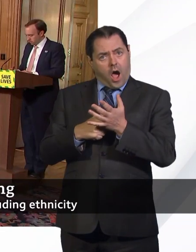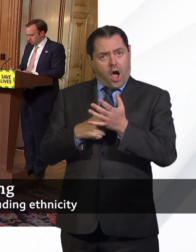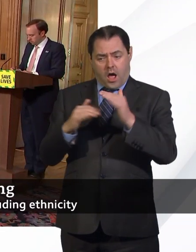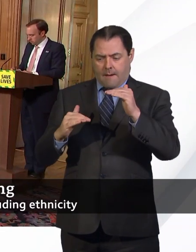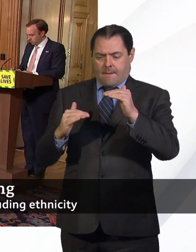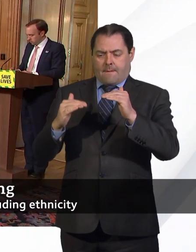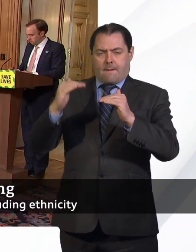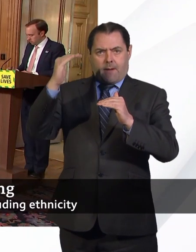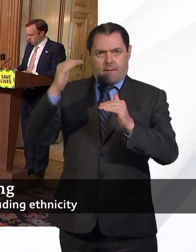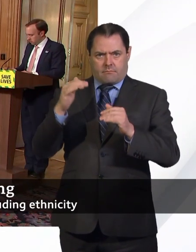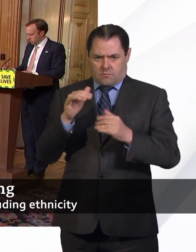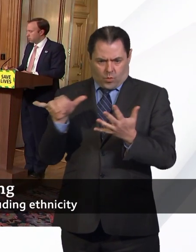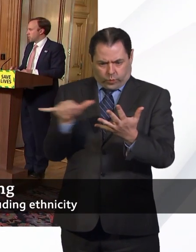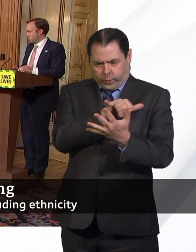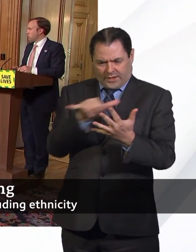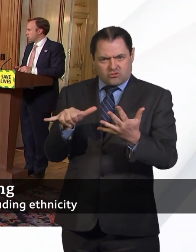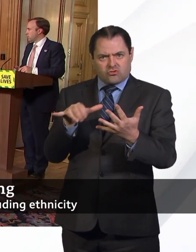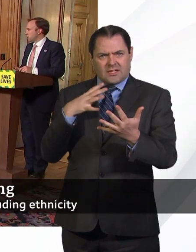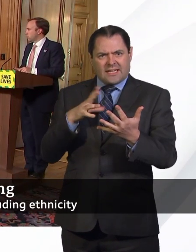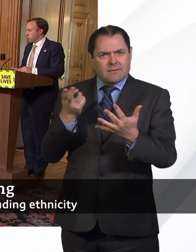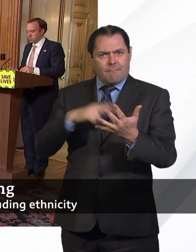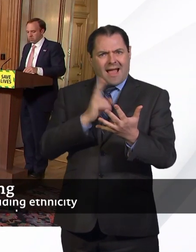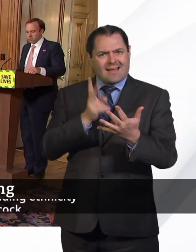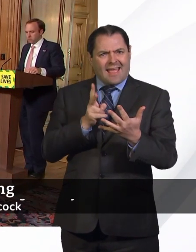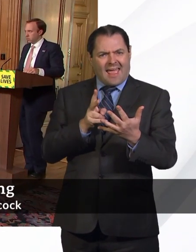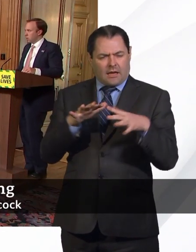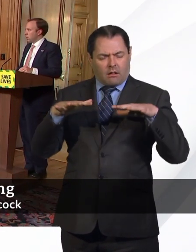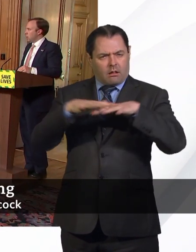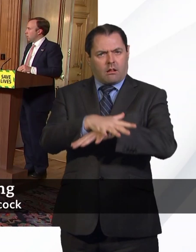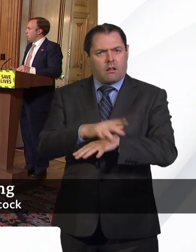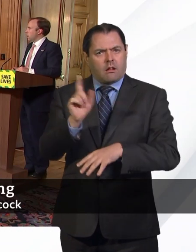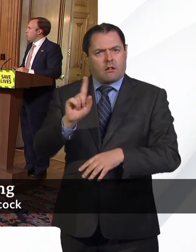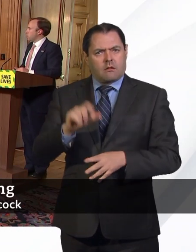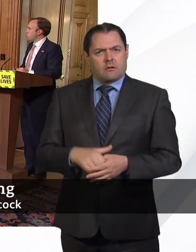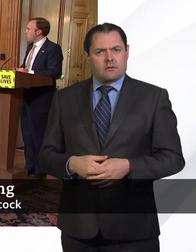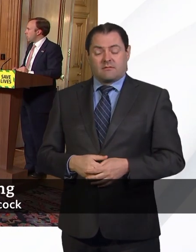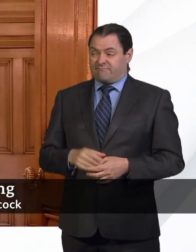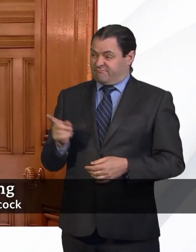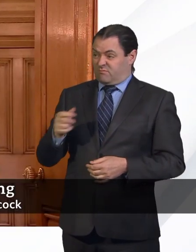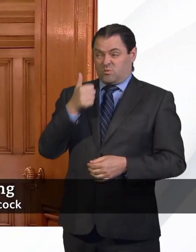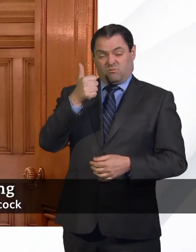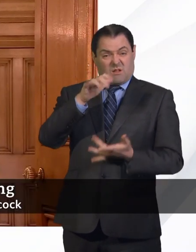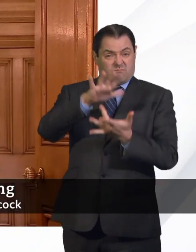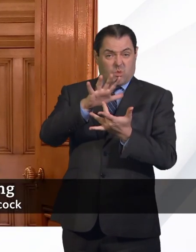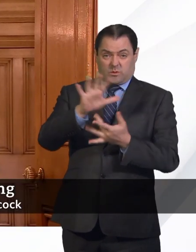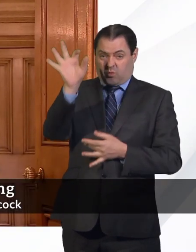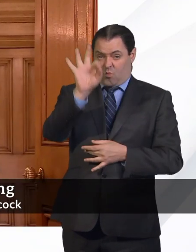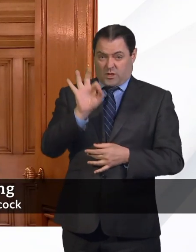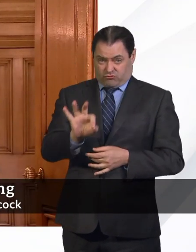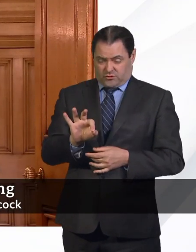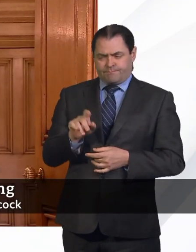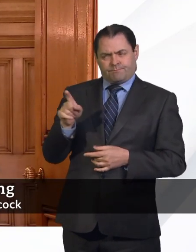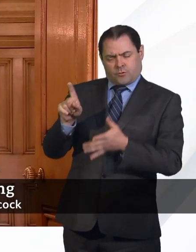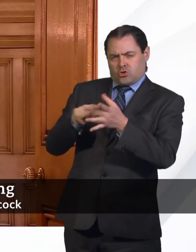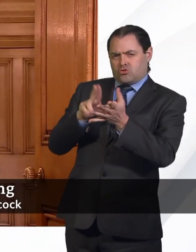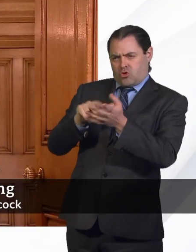identify which measures need to be reintroduced to bring it back under control? Well, that is a really important question. I'll ask John